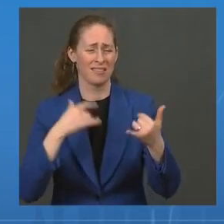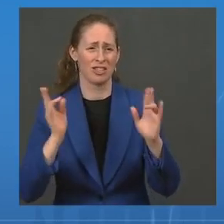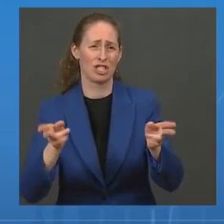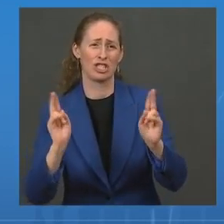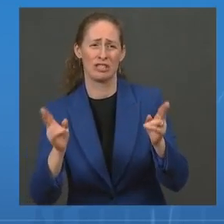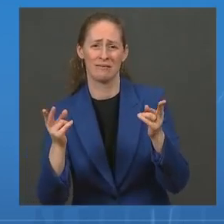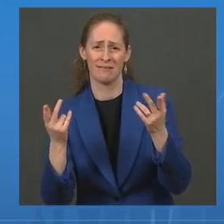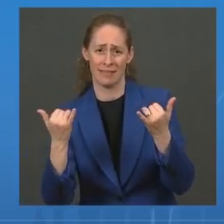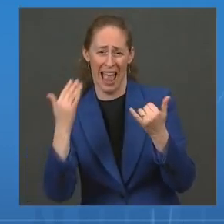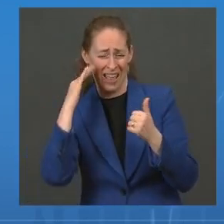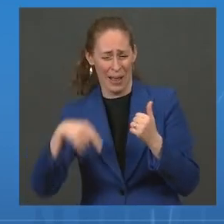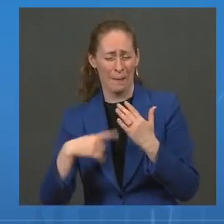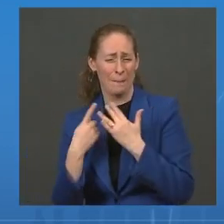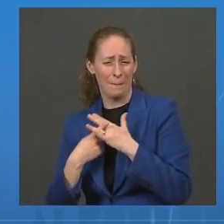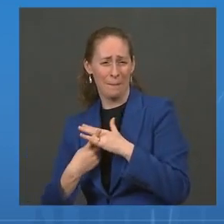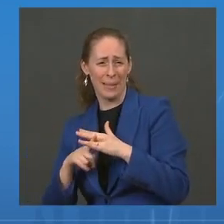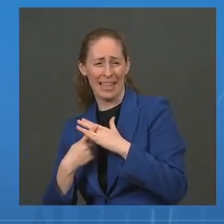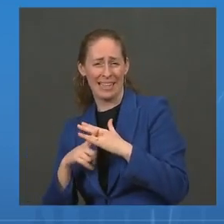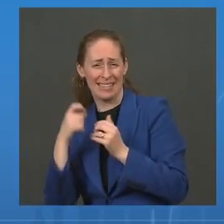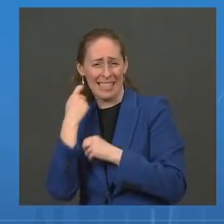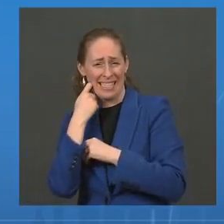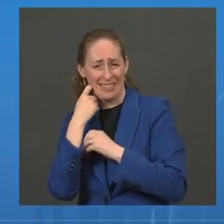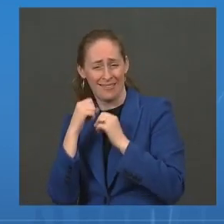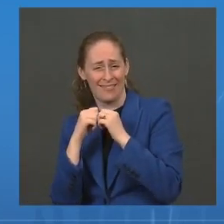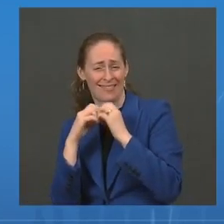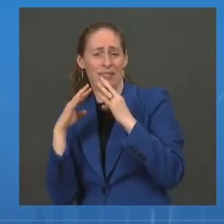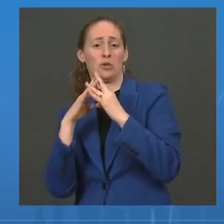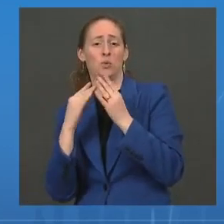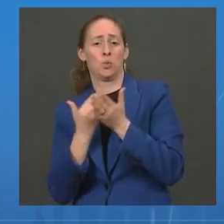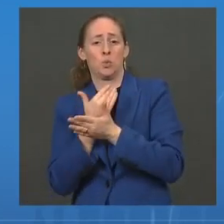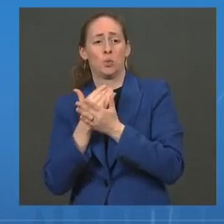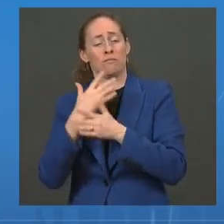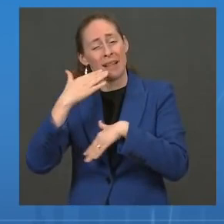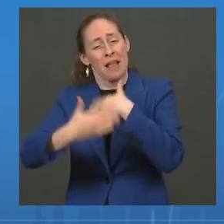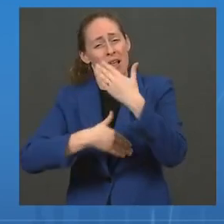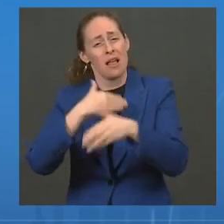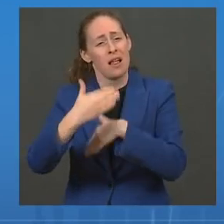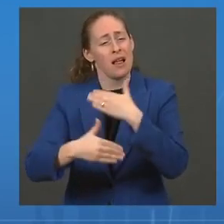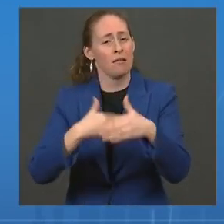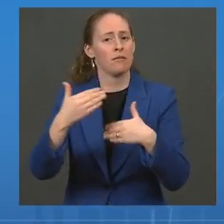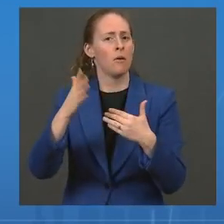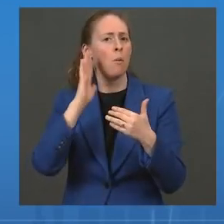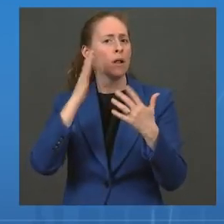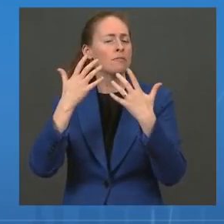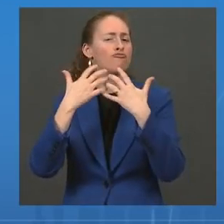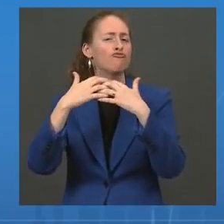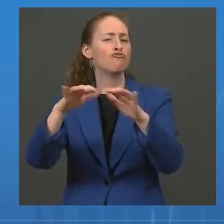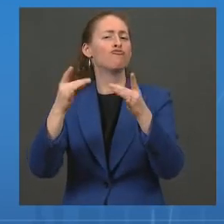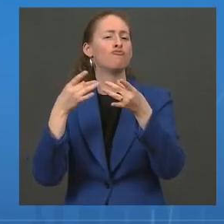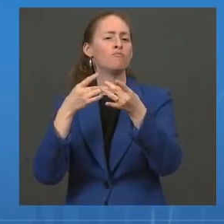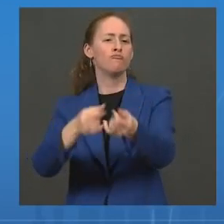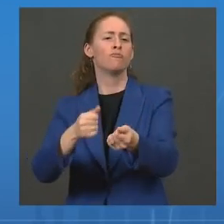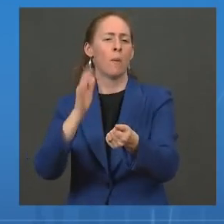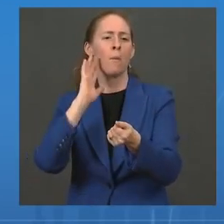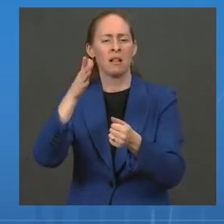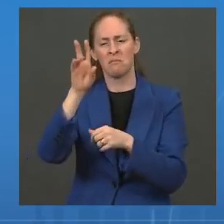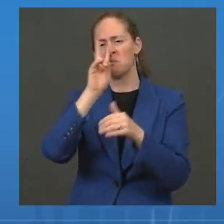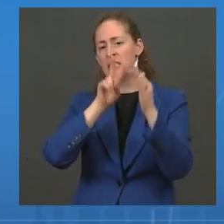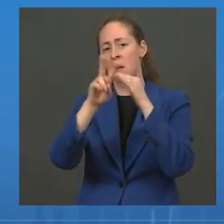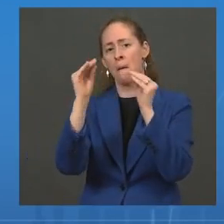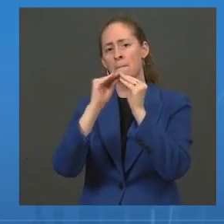program. The program is just getting up to full strength, as we've talked about this week. So we expect more and more kids to get vaccinated